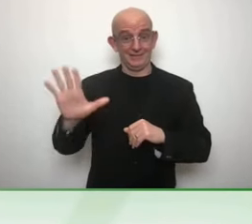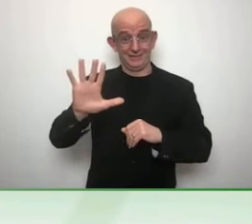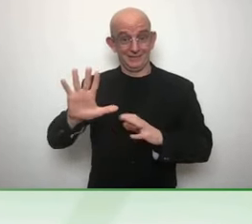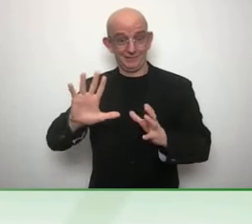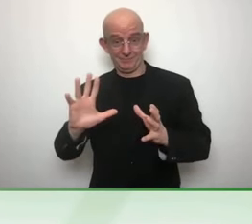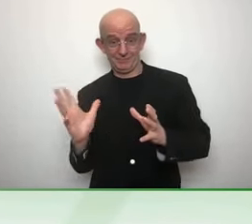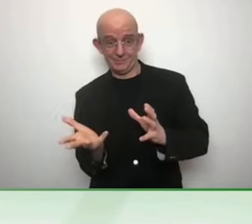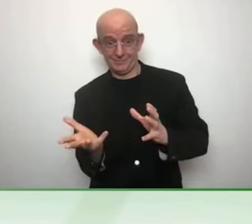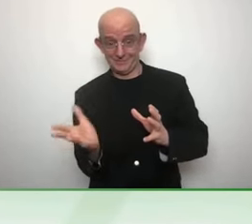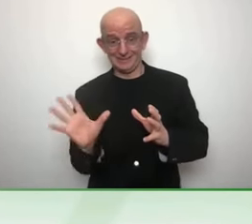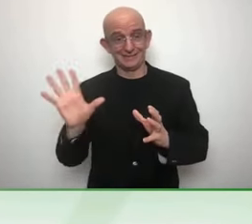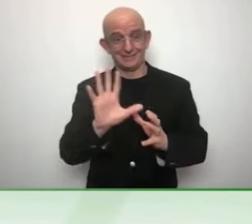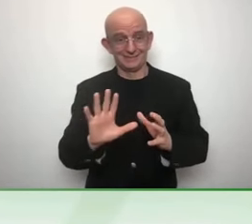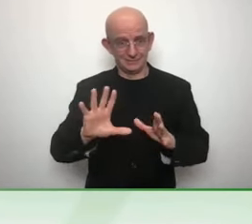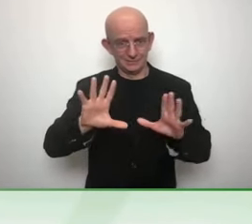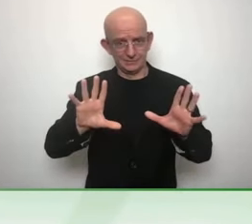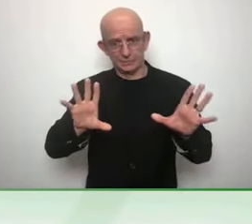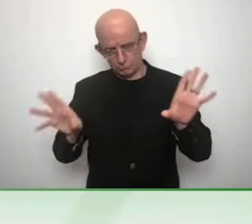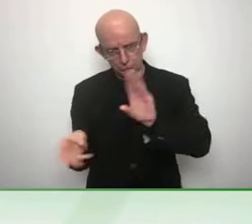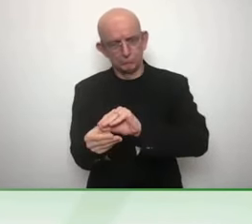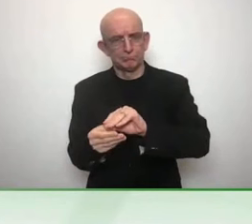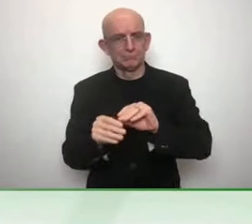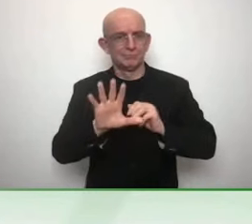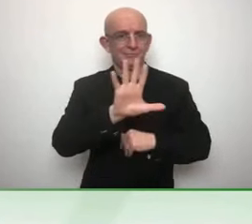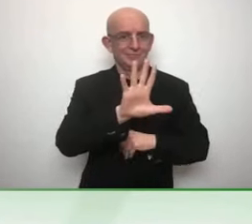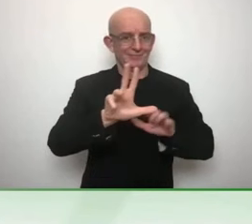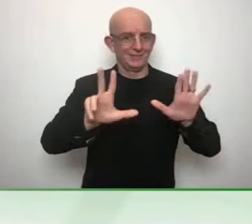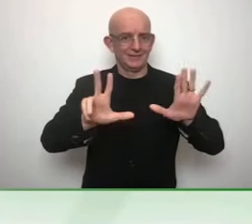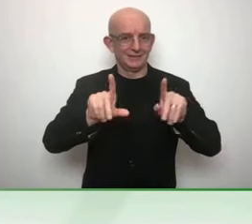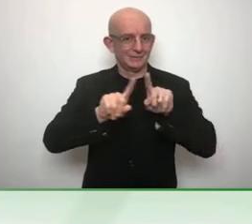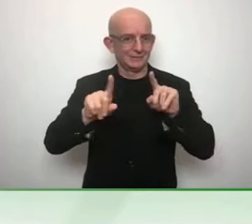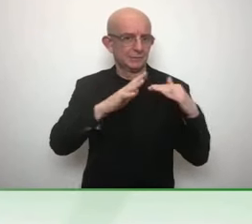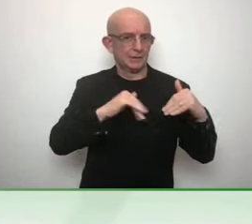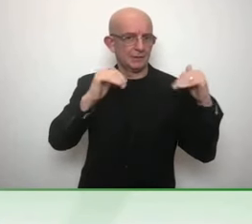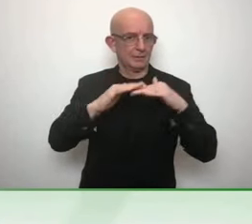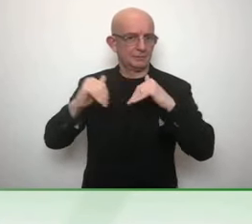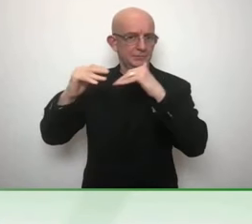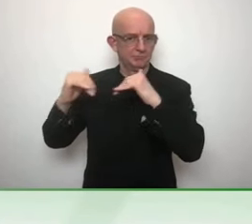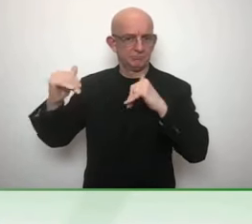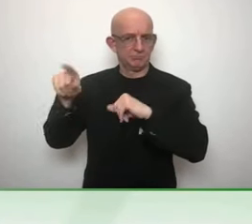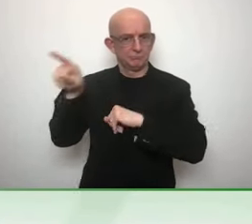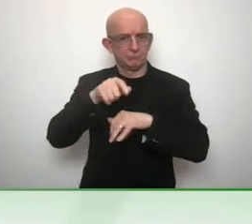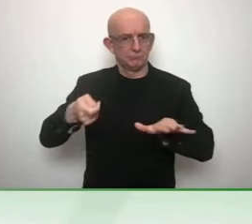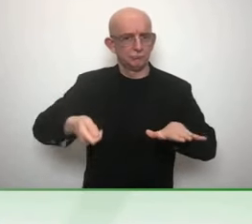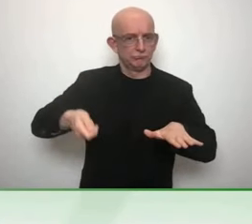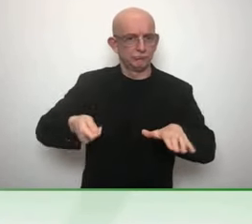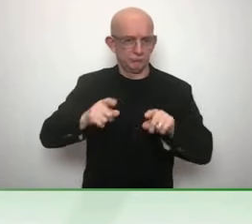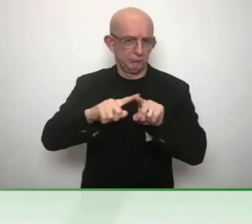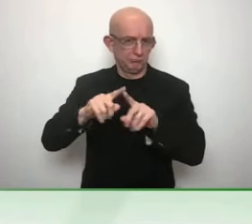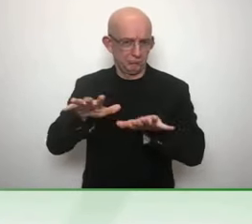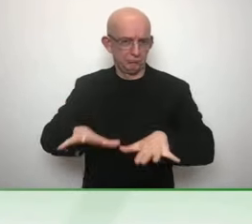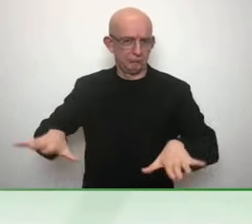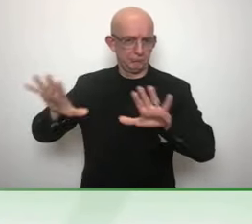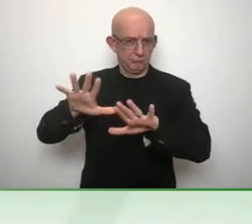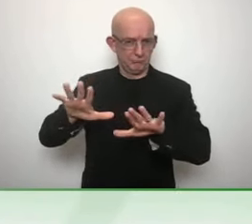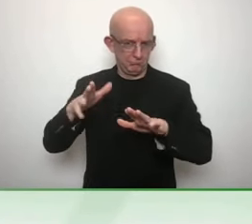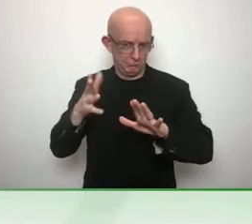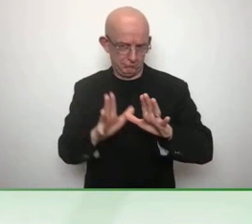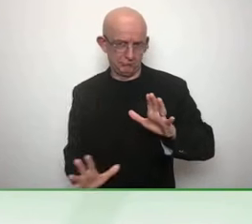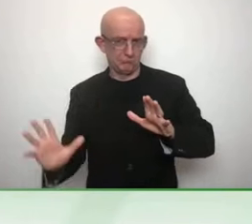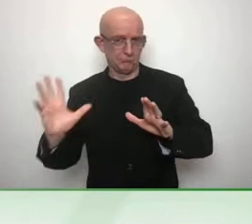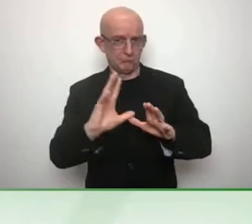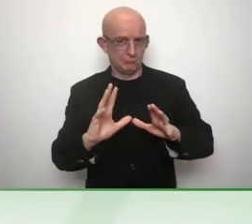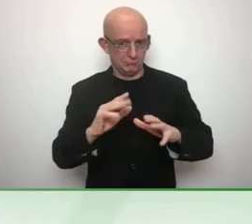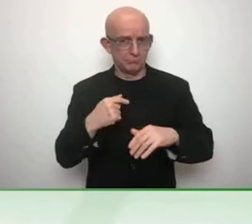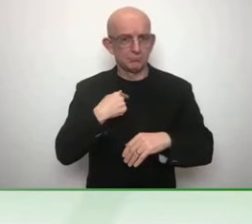voluntary national review paper submitted by 44 governments in Asia and Pacific. Actually,